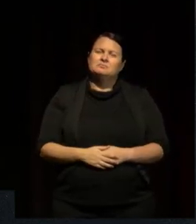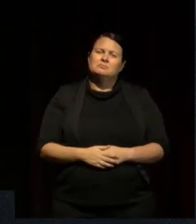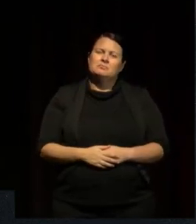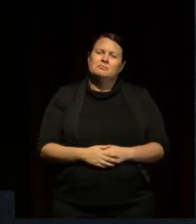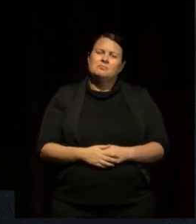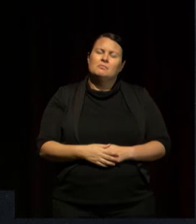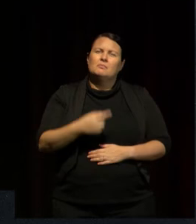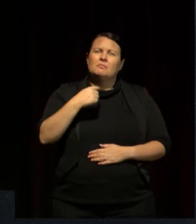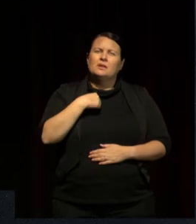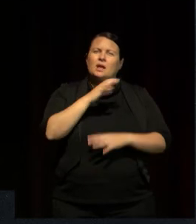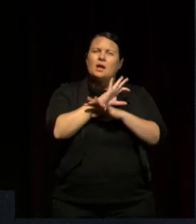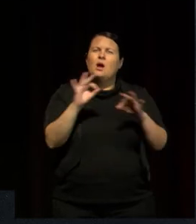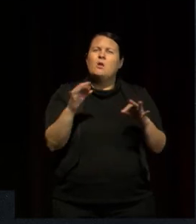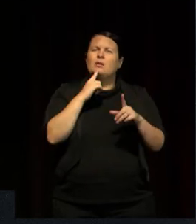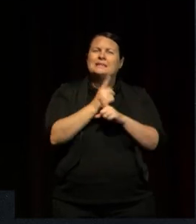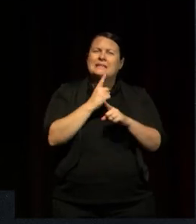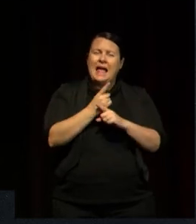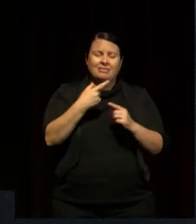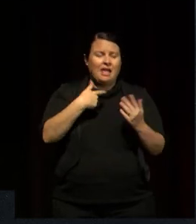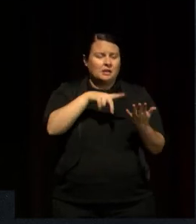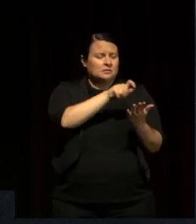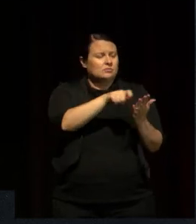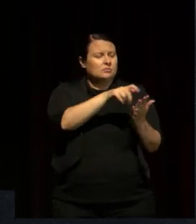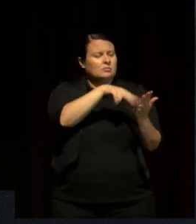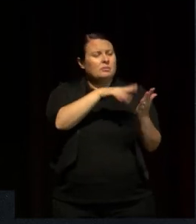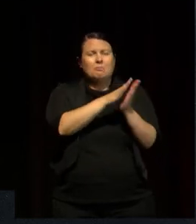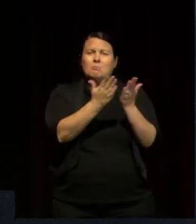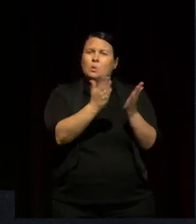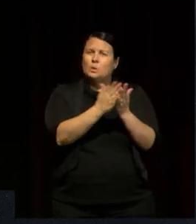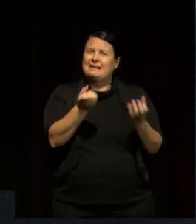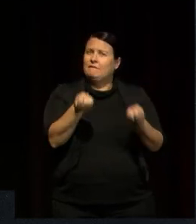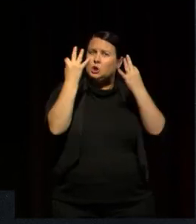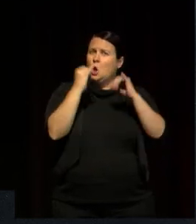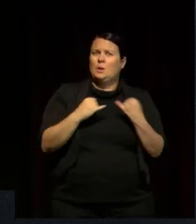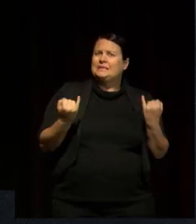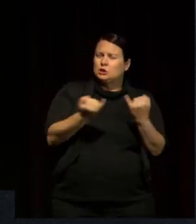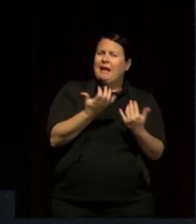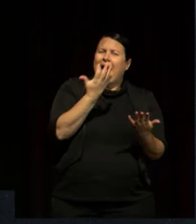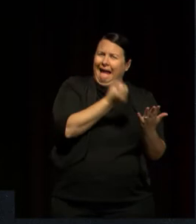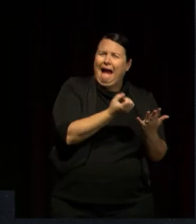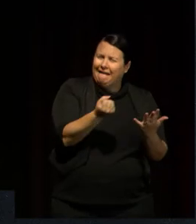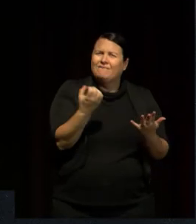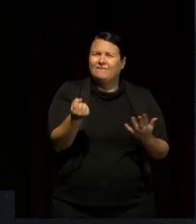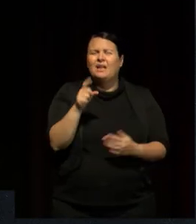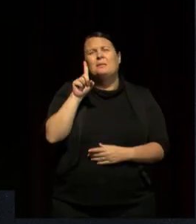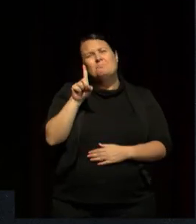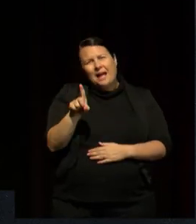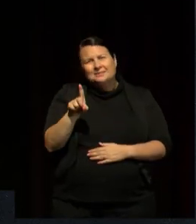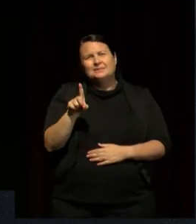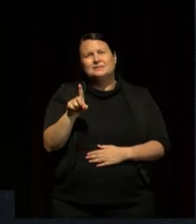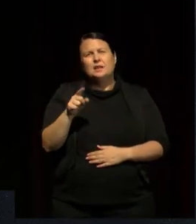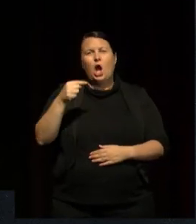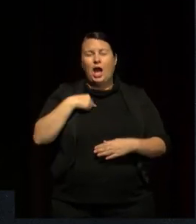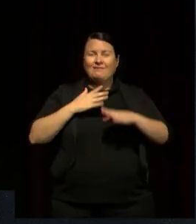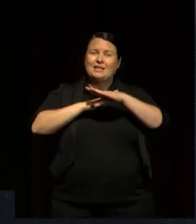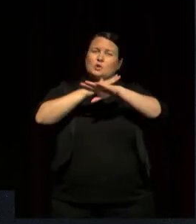indigeneity in texts, in books, and in other creative forms, so much as worked my butt